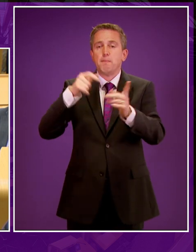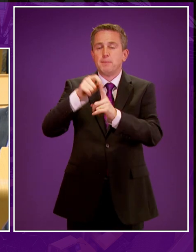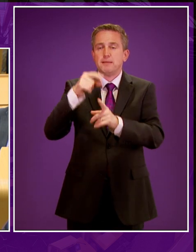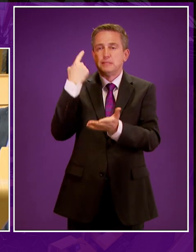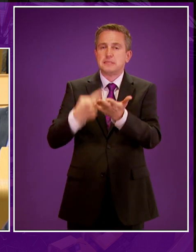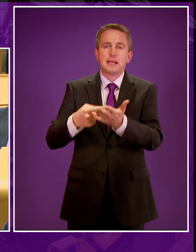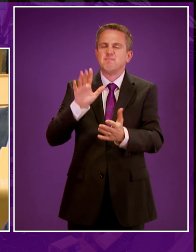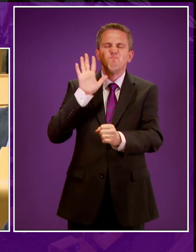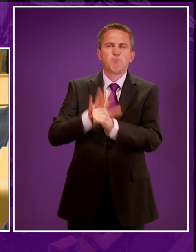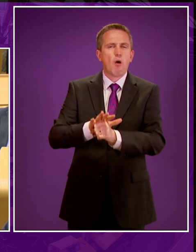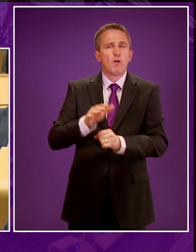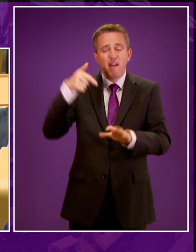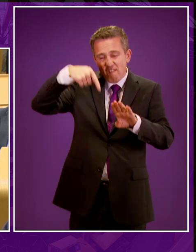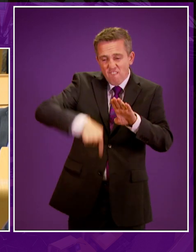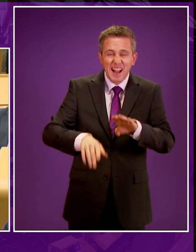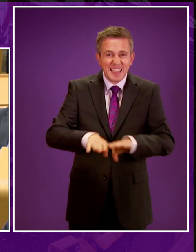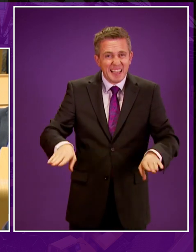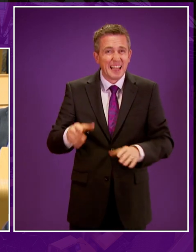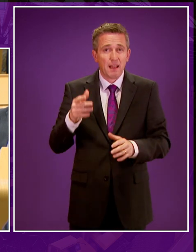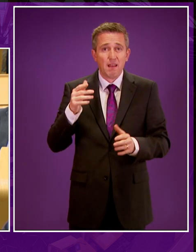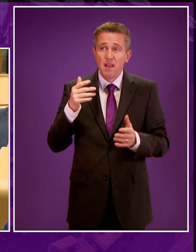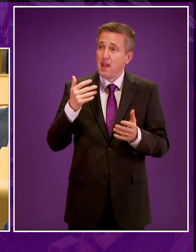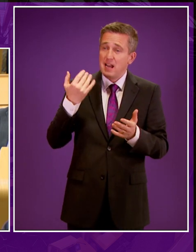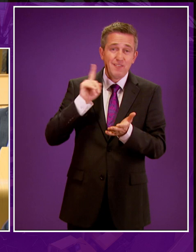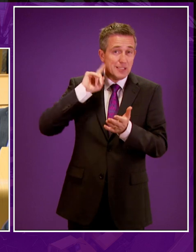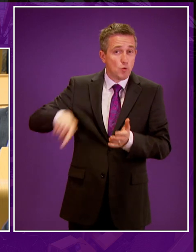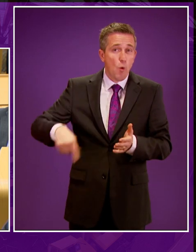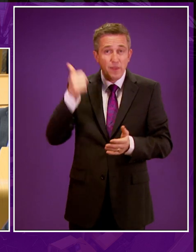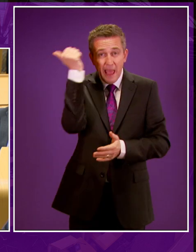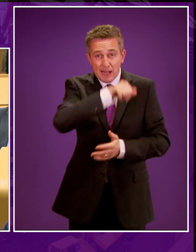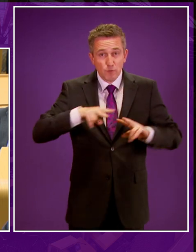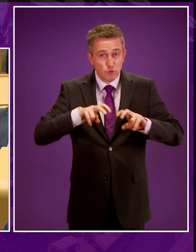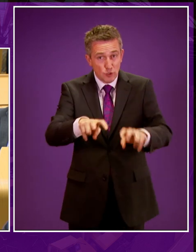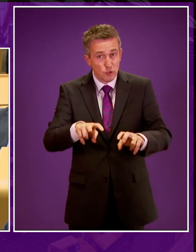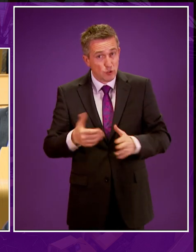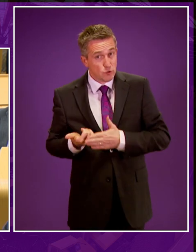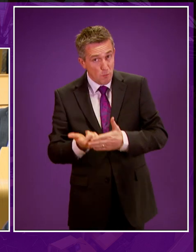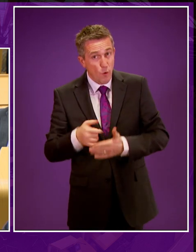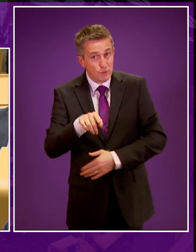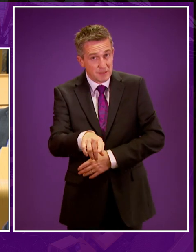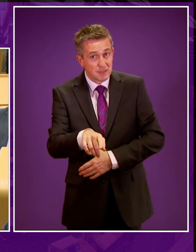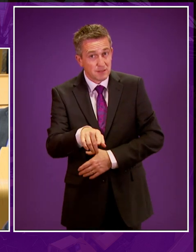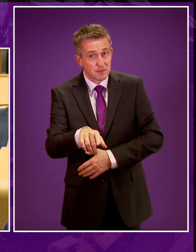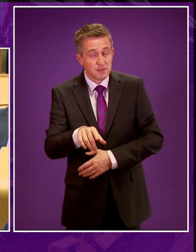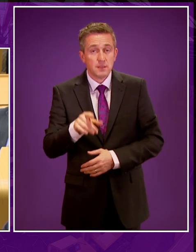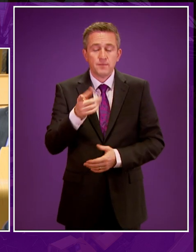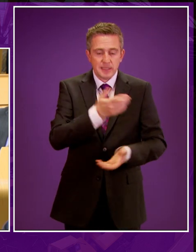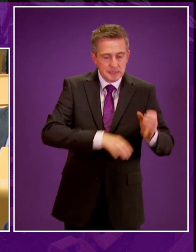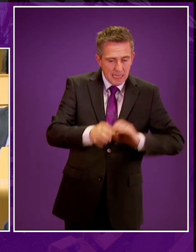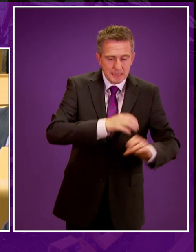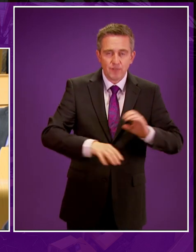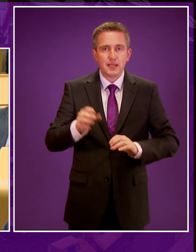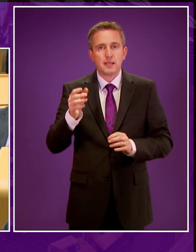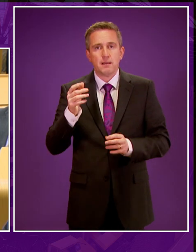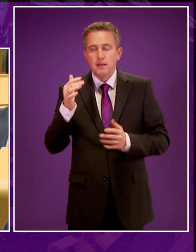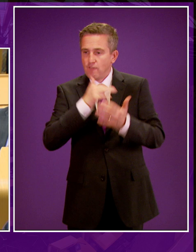employment, technology development and academic research that this new industry would bring to Scotland. The scientific and environmental analysis to